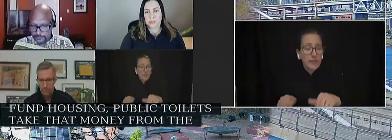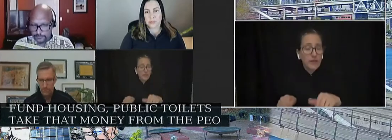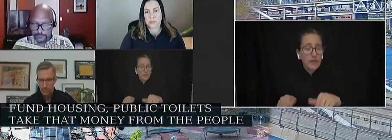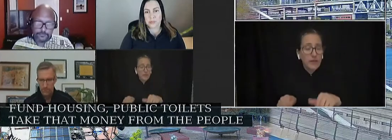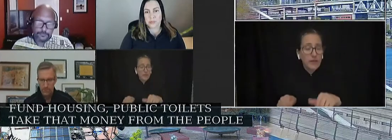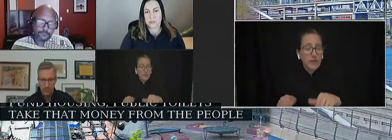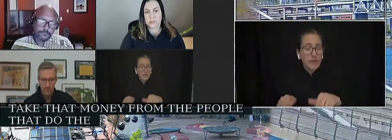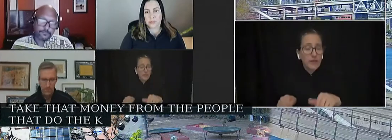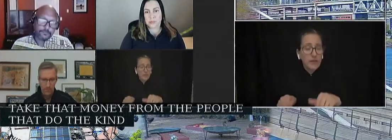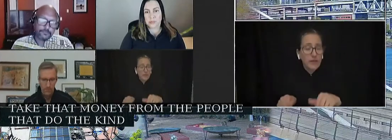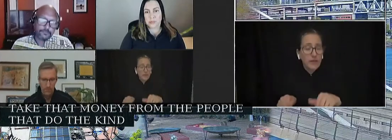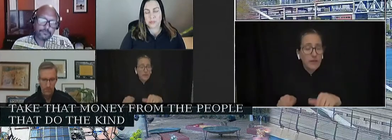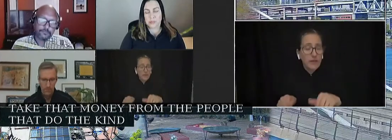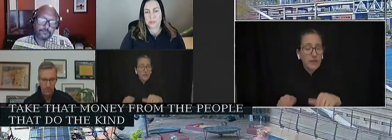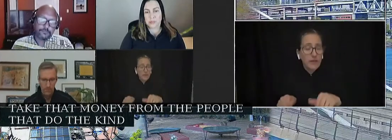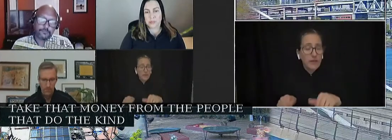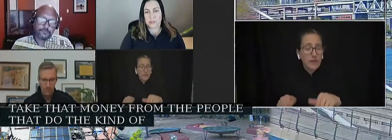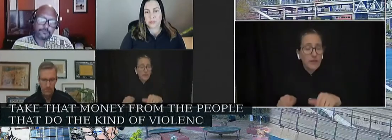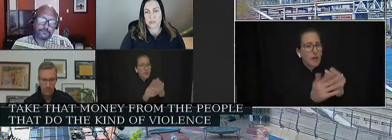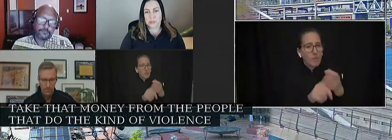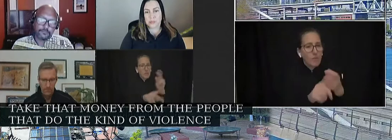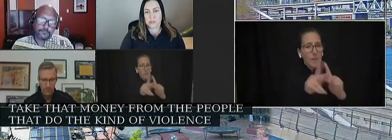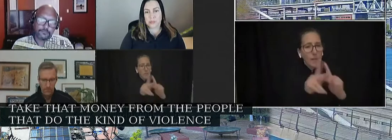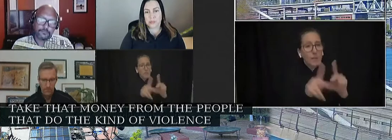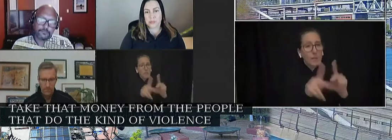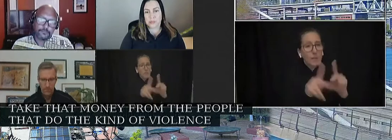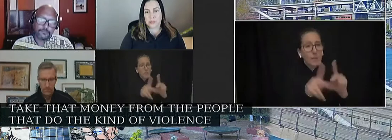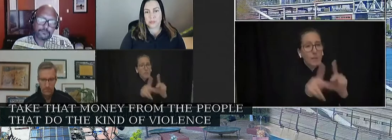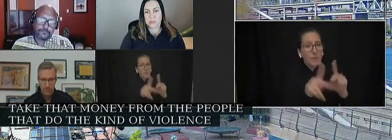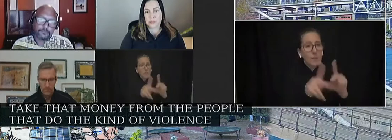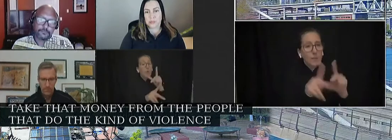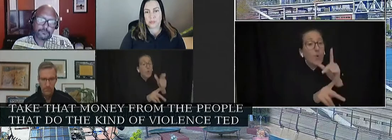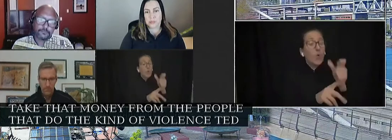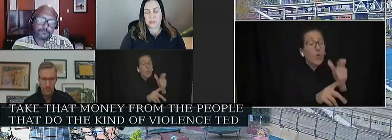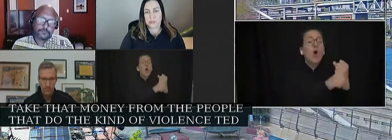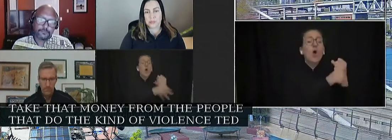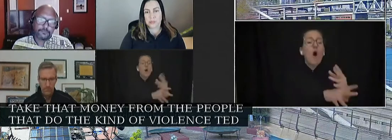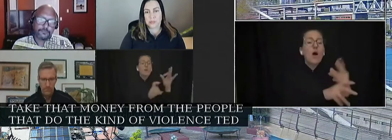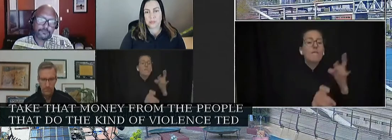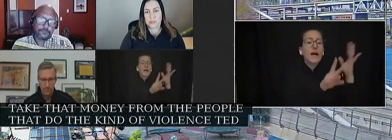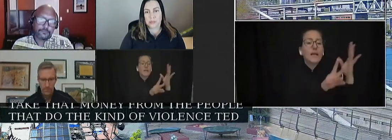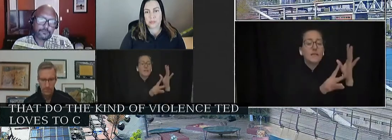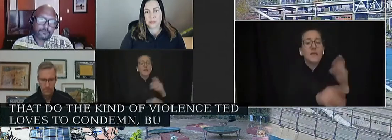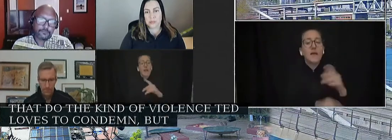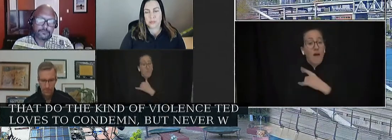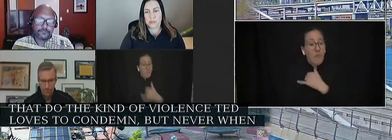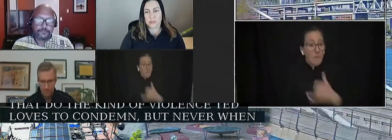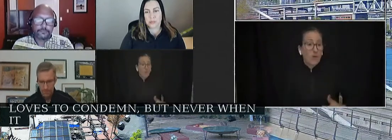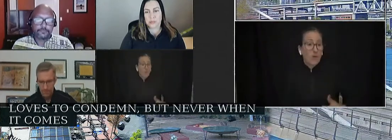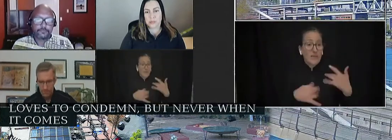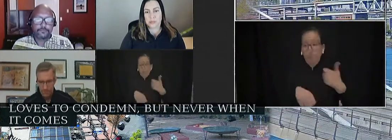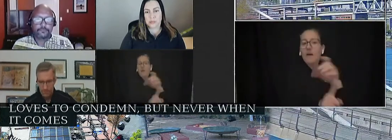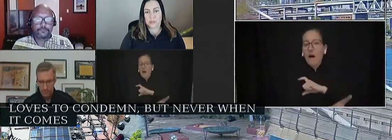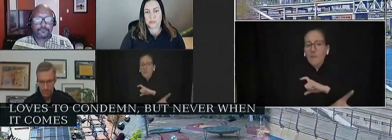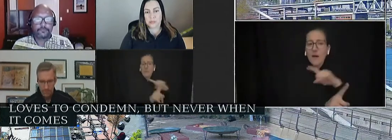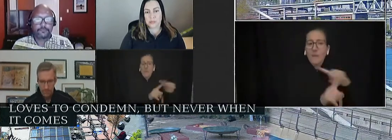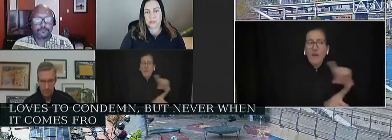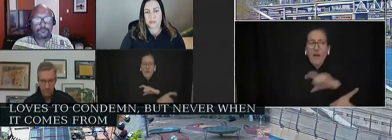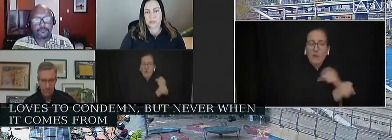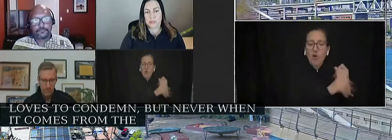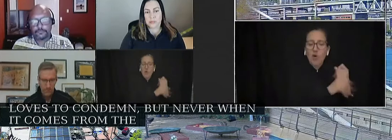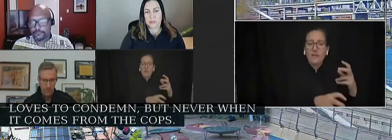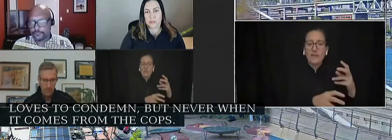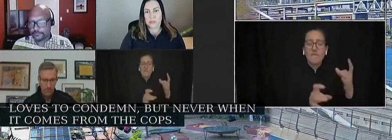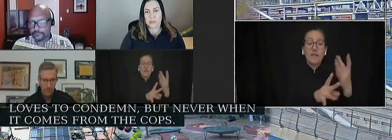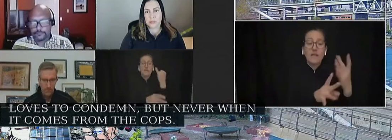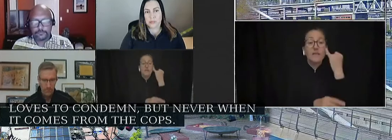a chance, but never when it comes from the cops. And maybe if you do that, you'll see fewer blights on your pretty postcards and fewer people angry enough to set fires